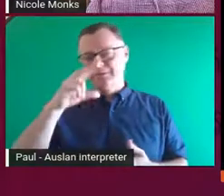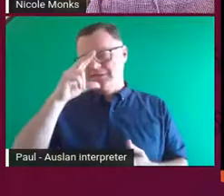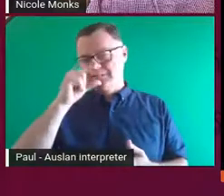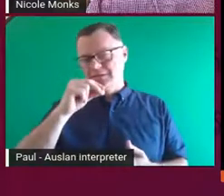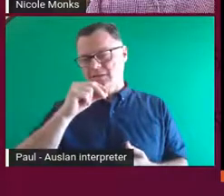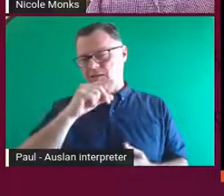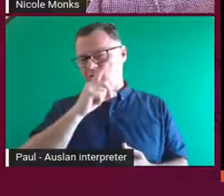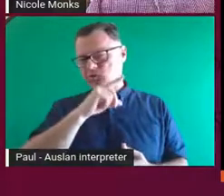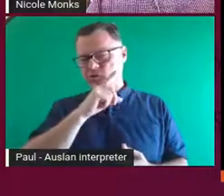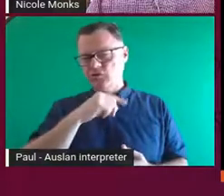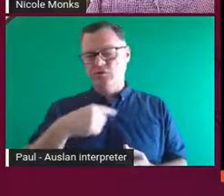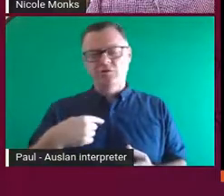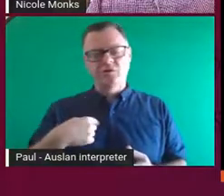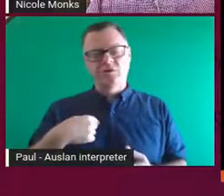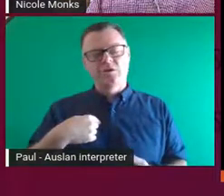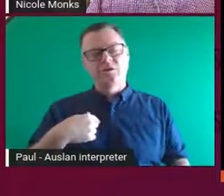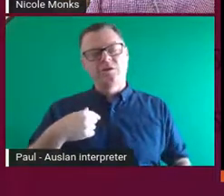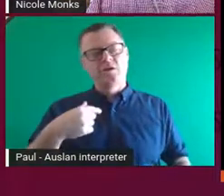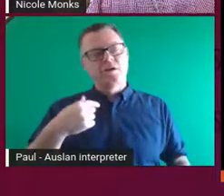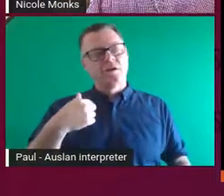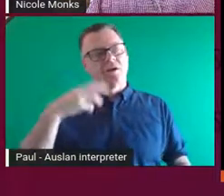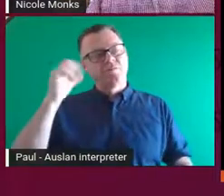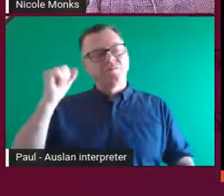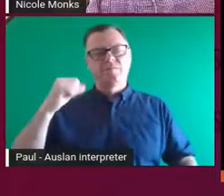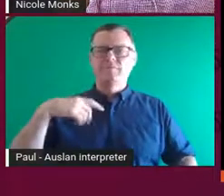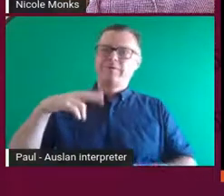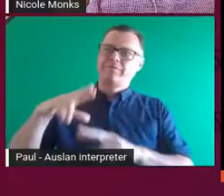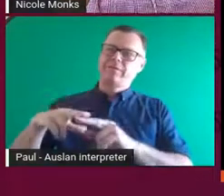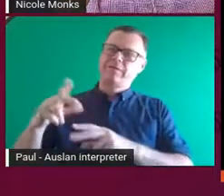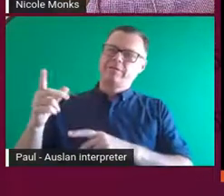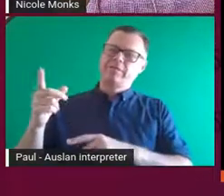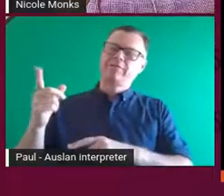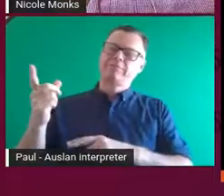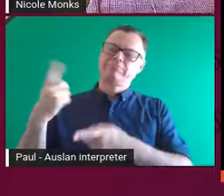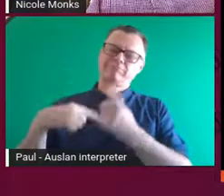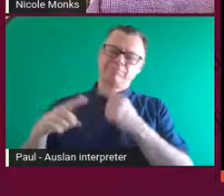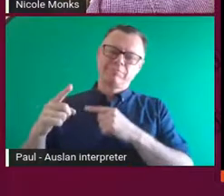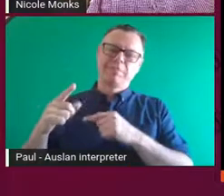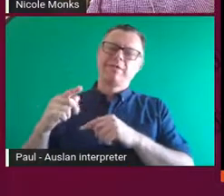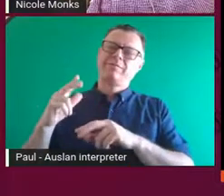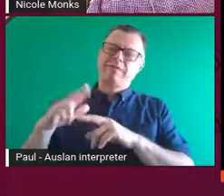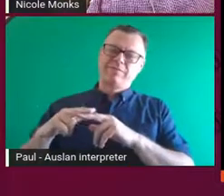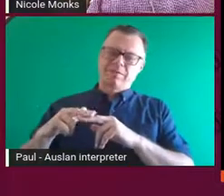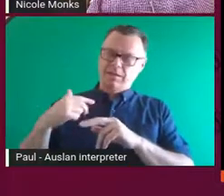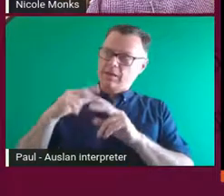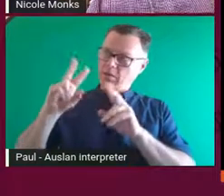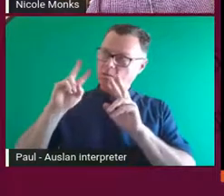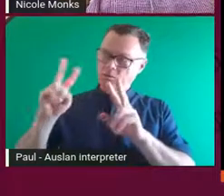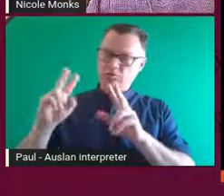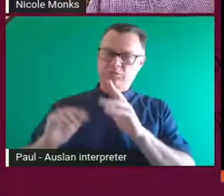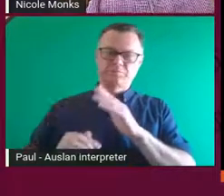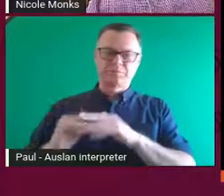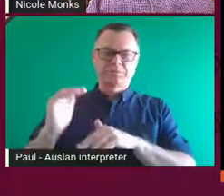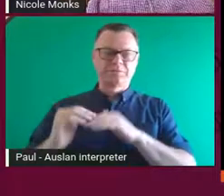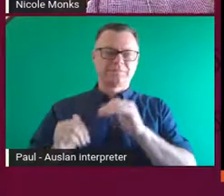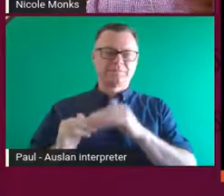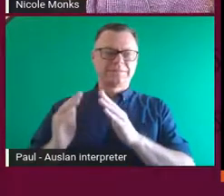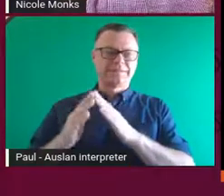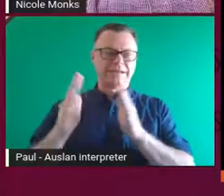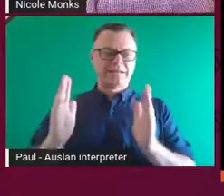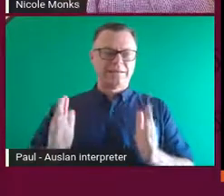I remember my dad building our first house. We sort of lived in the house while,